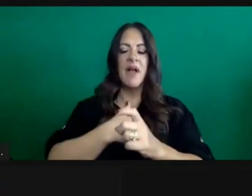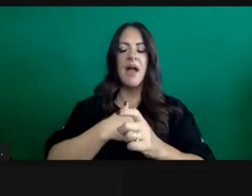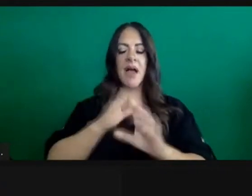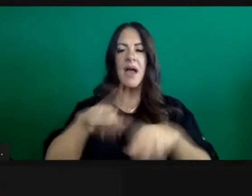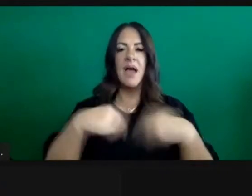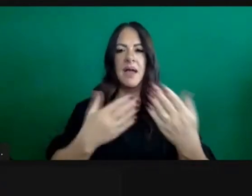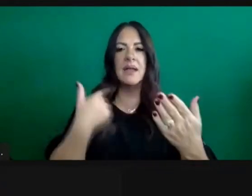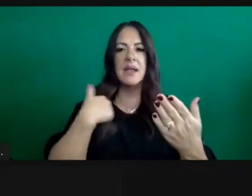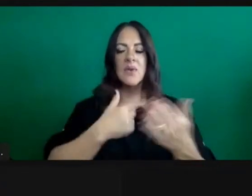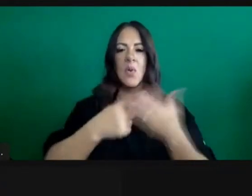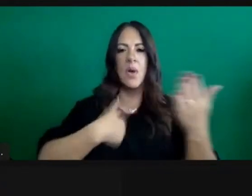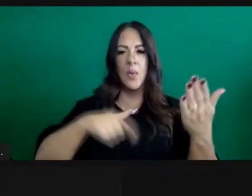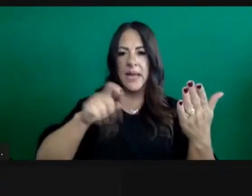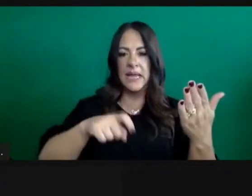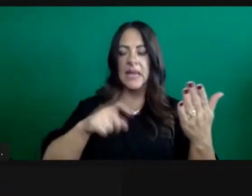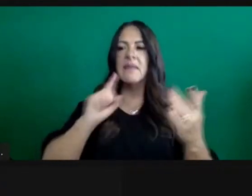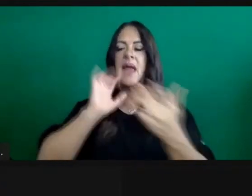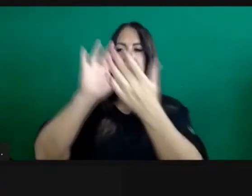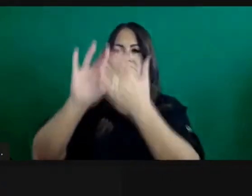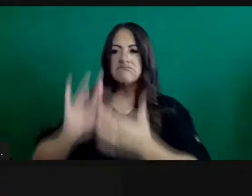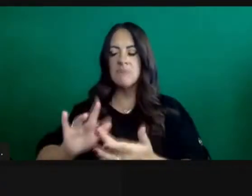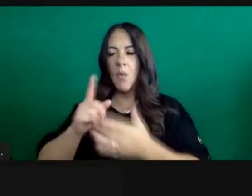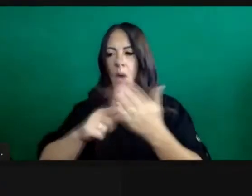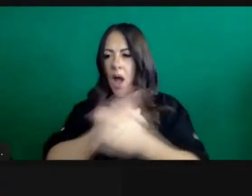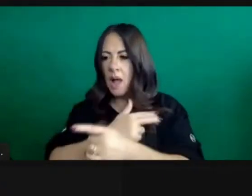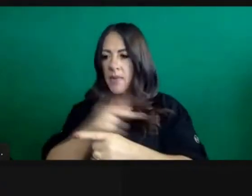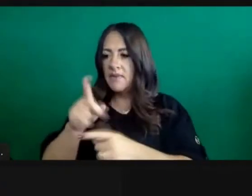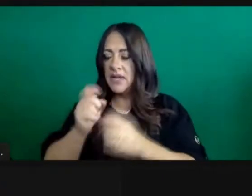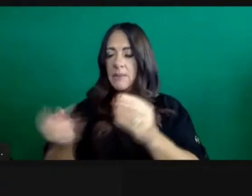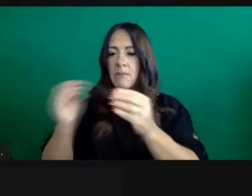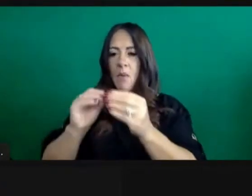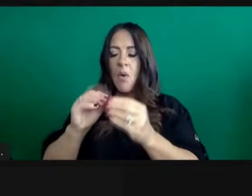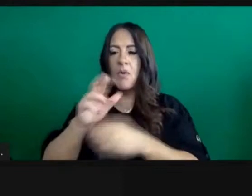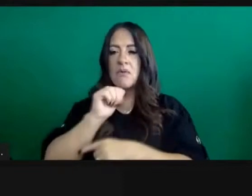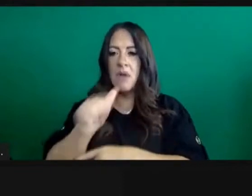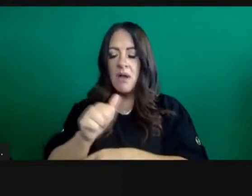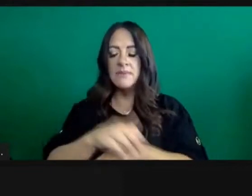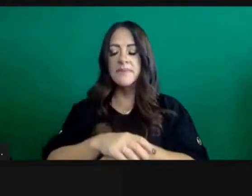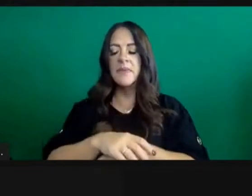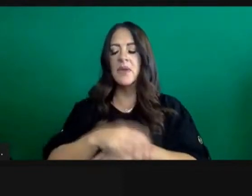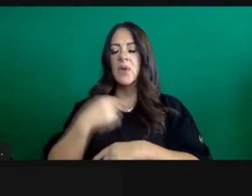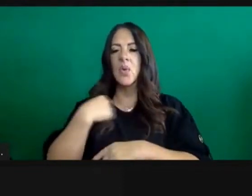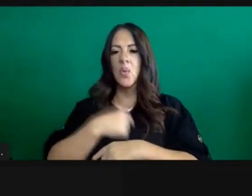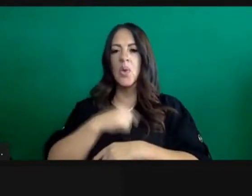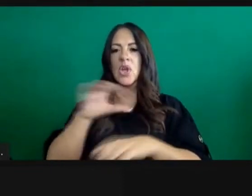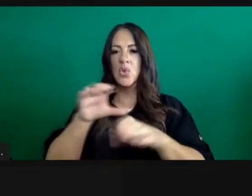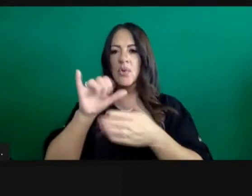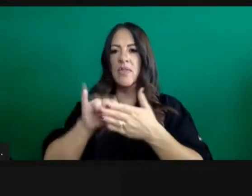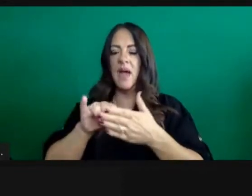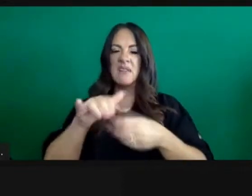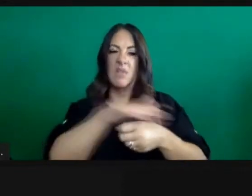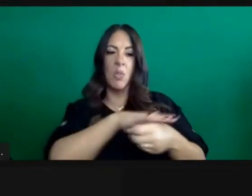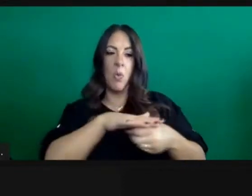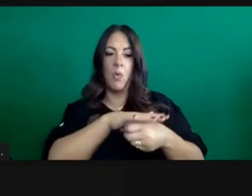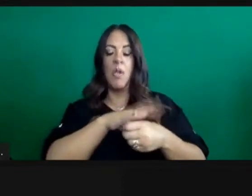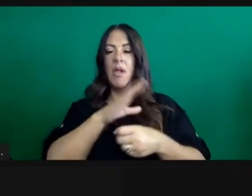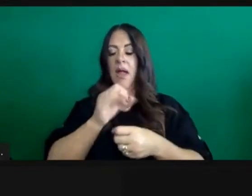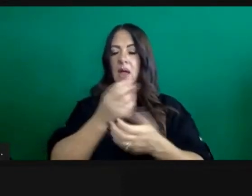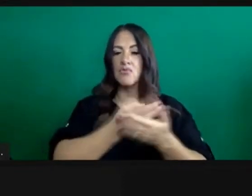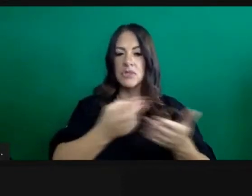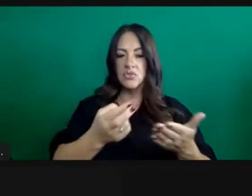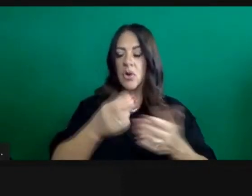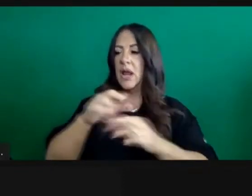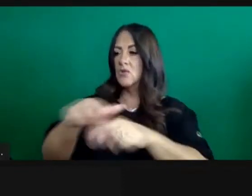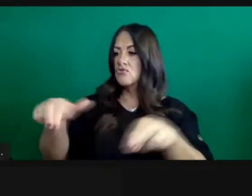hospitals around oxygen needs and we're doing all that we can to not just meet those needs from a state and local resource